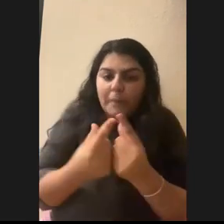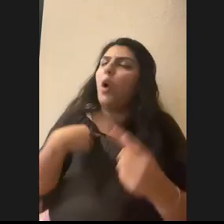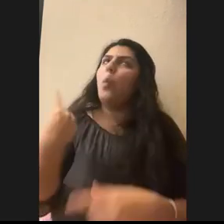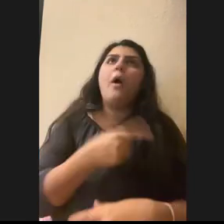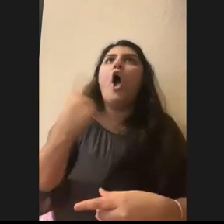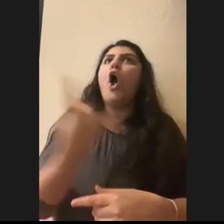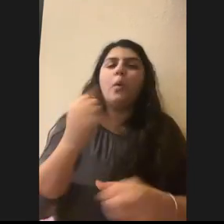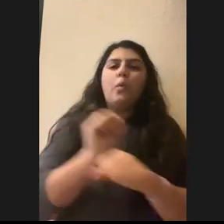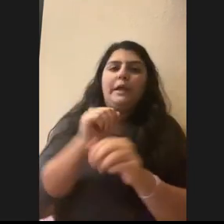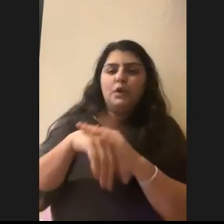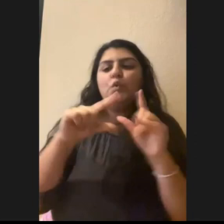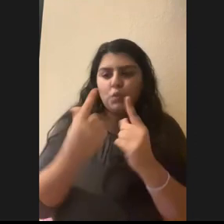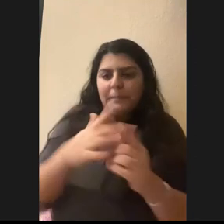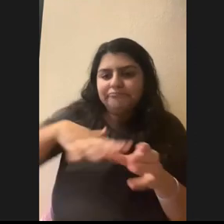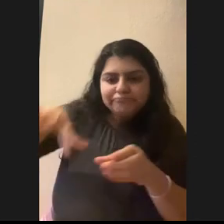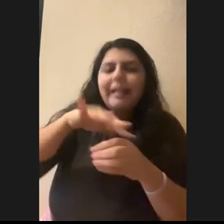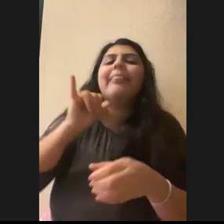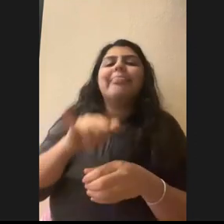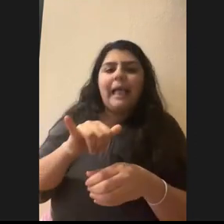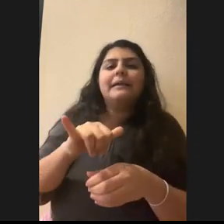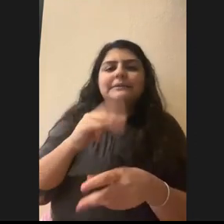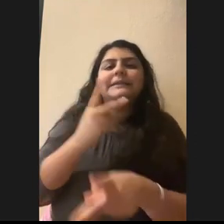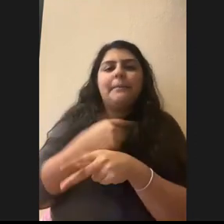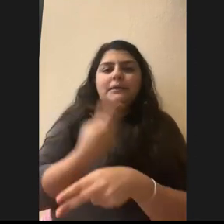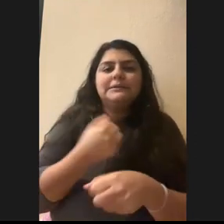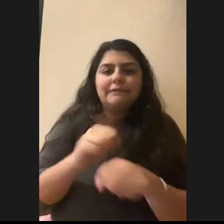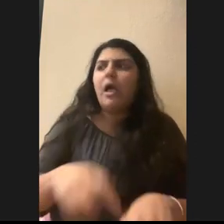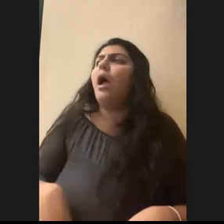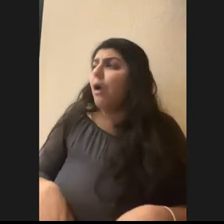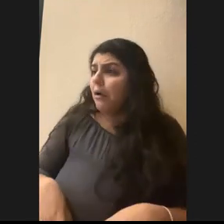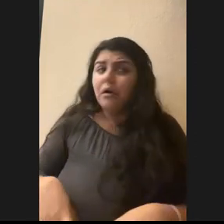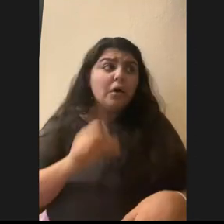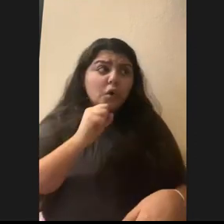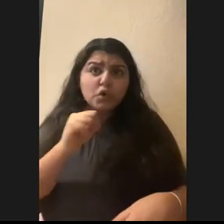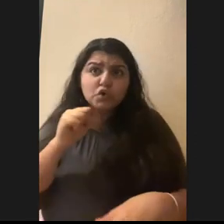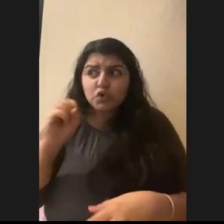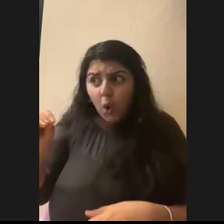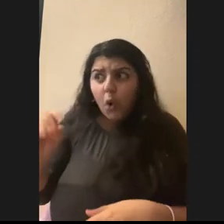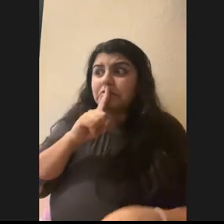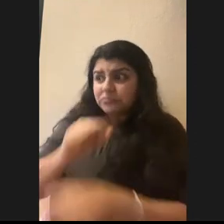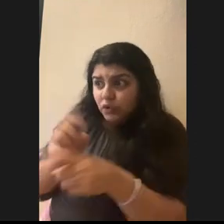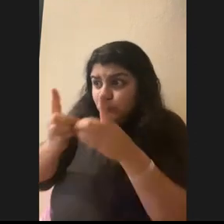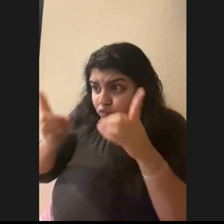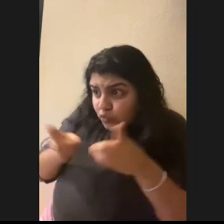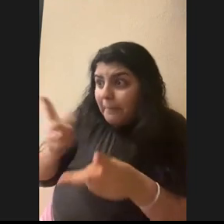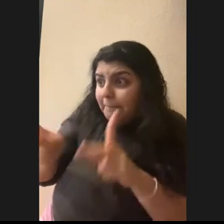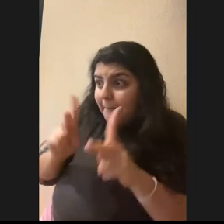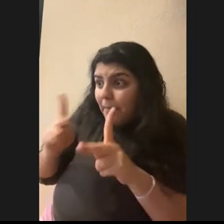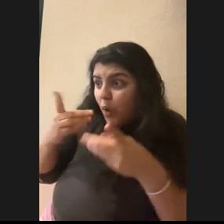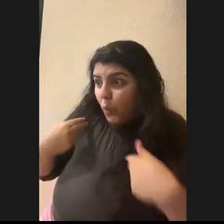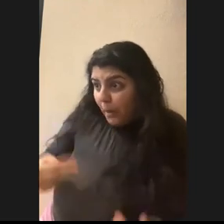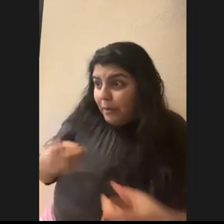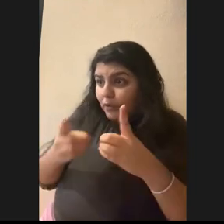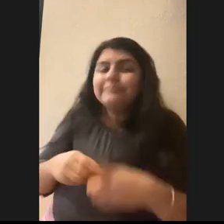relatively safe. Nice. Are these like literal donuts that people eat donuts like that? Yes. So we got donations from Duncan